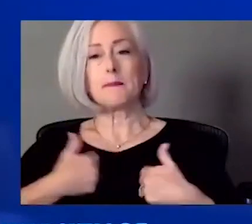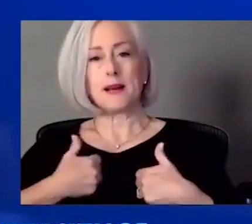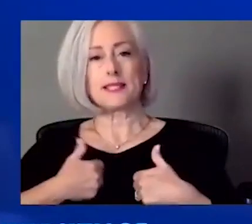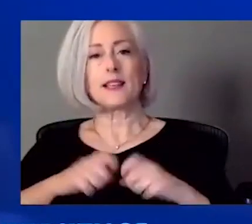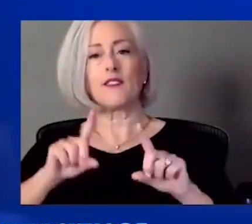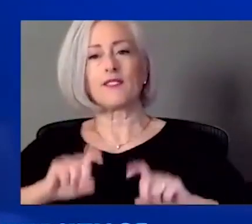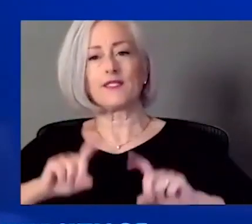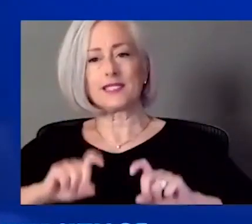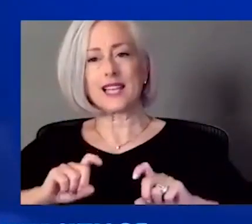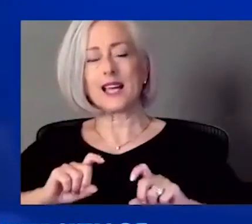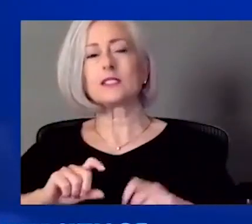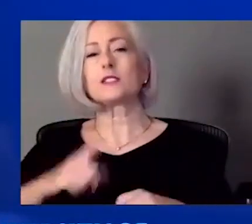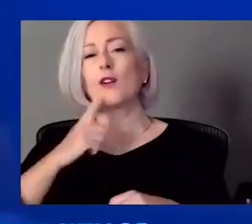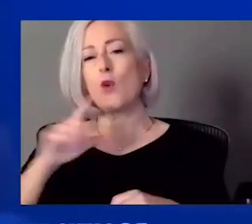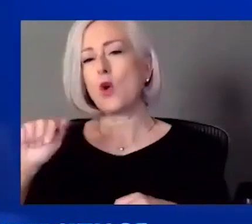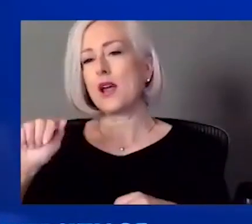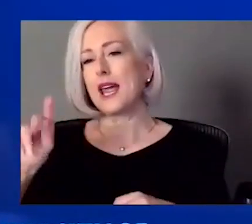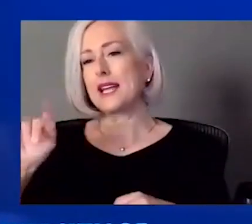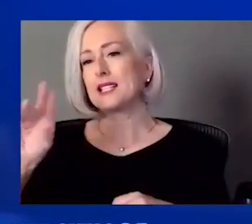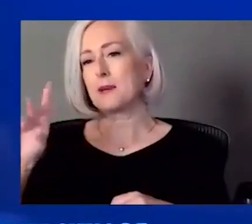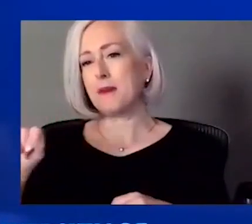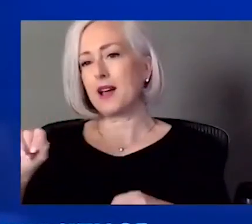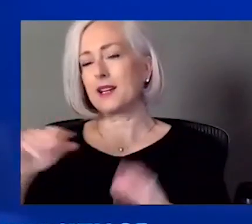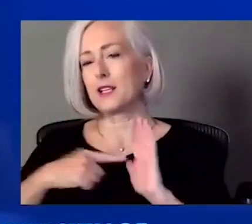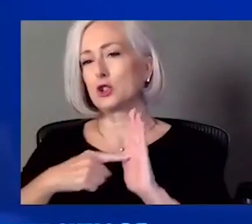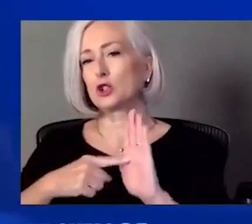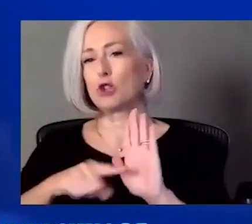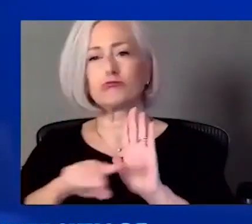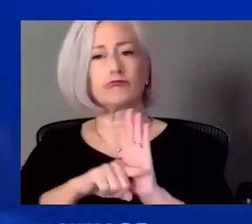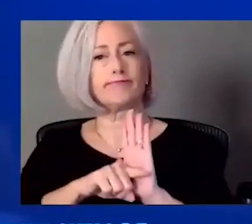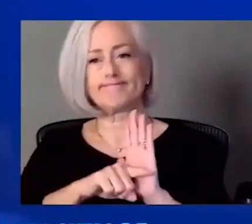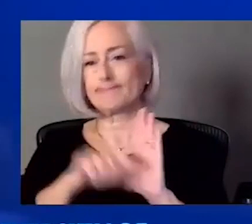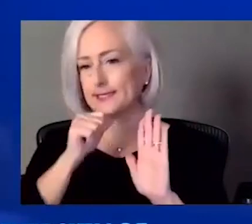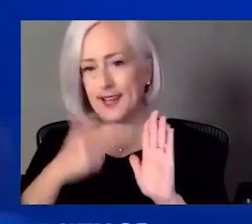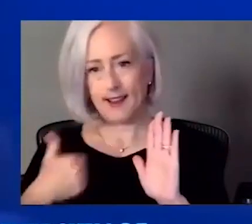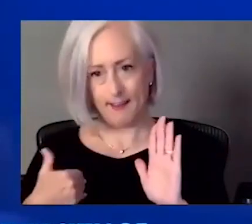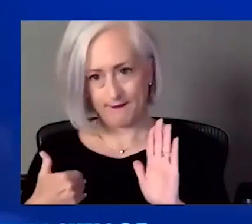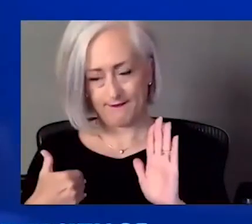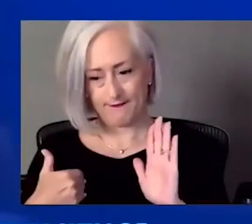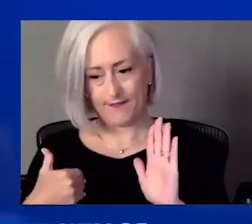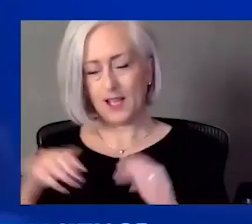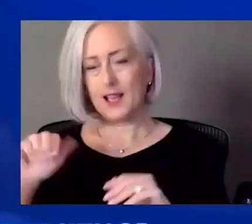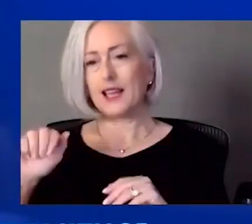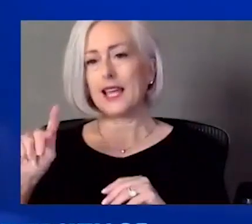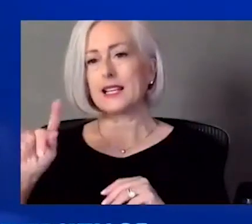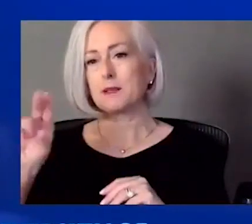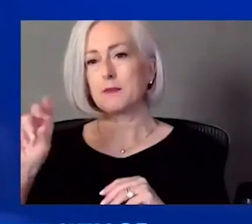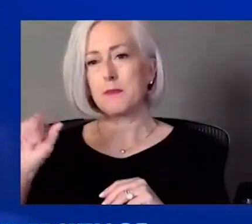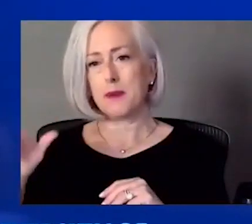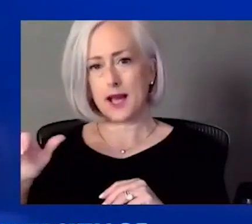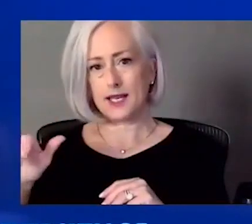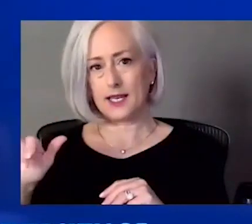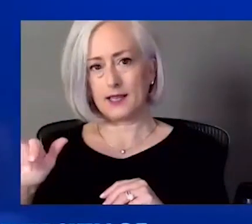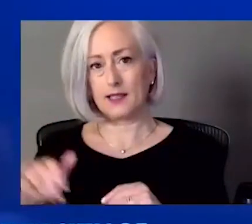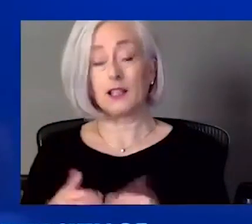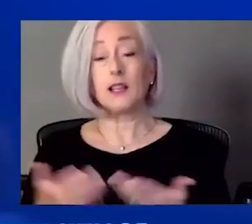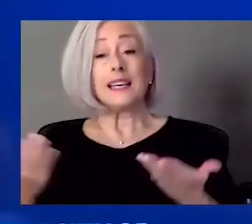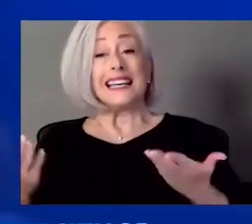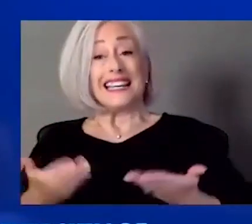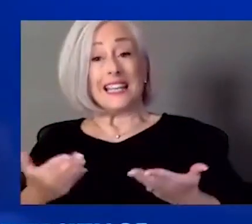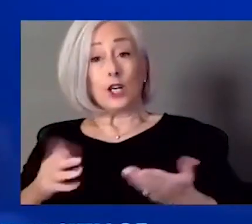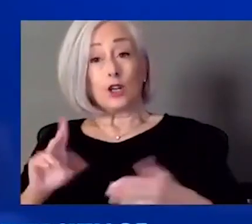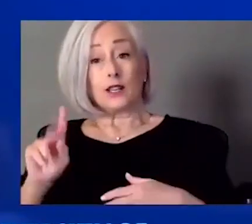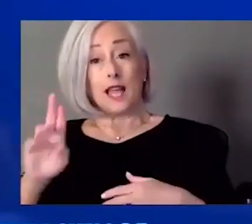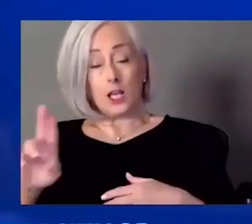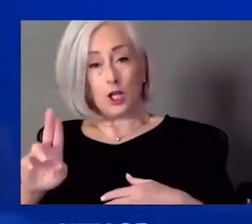um, and it was negative. Uh, now the antibodies that we were using here at the health system, the antibody test at that time only tested